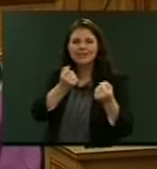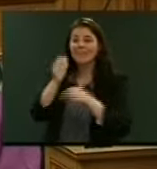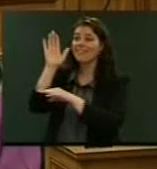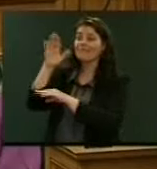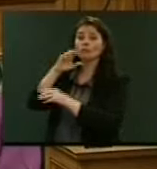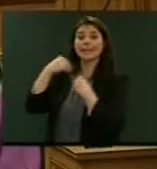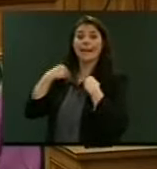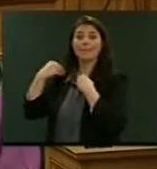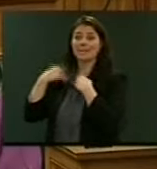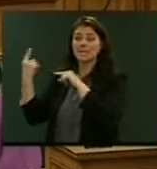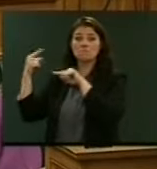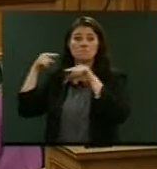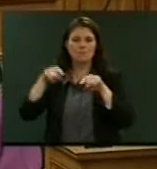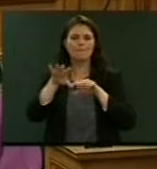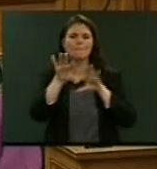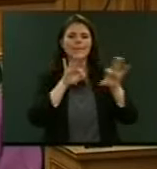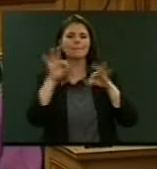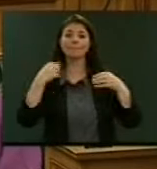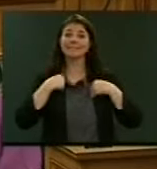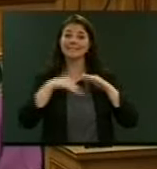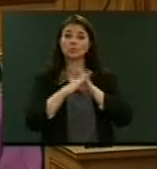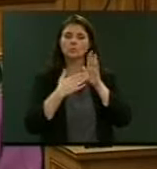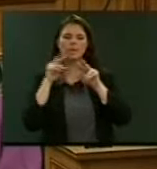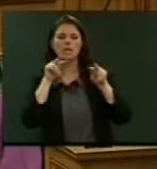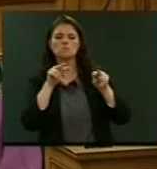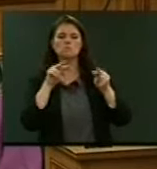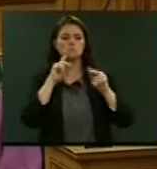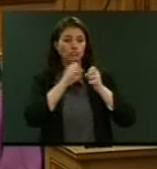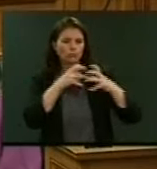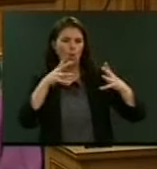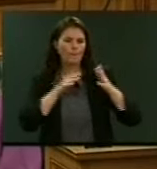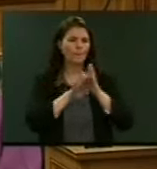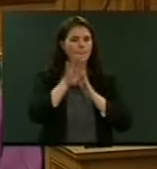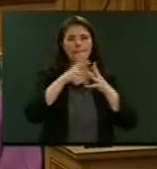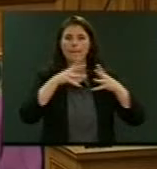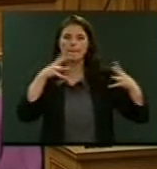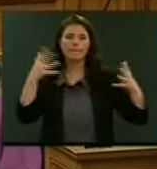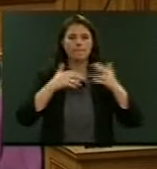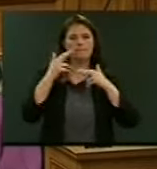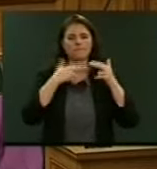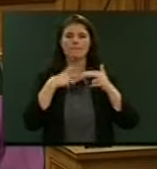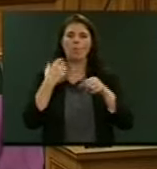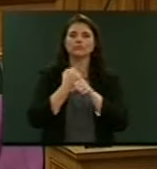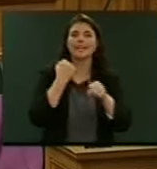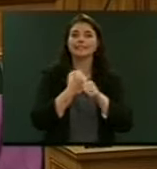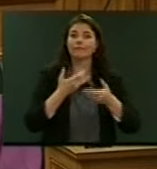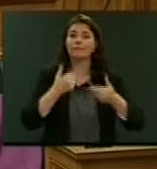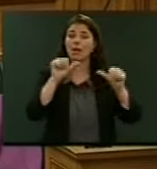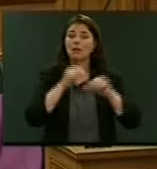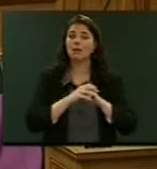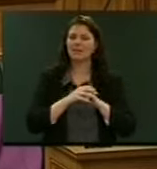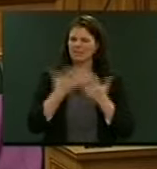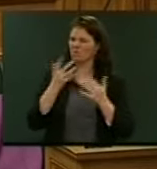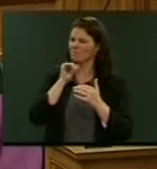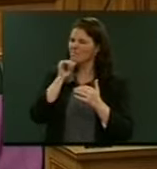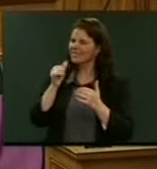have turned not too bad at picking businesses in New Zealand that they can grow into something better and more productive. It would be a bit